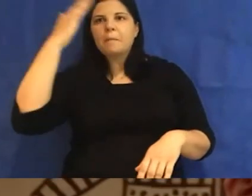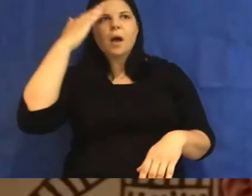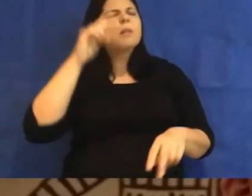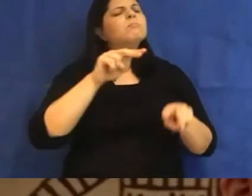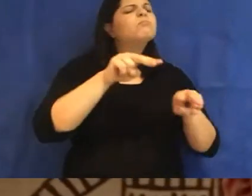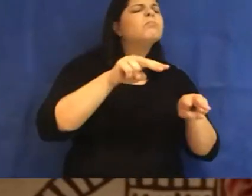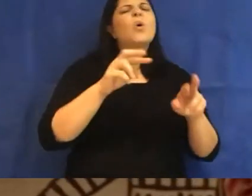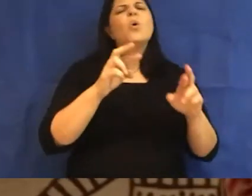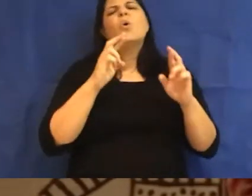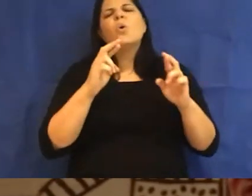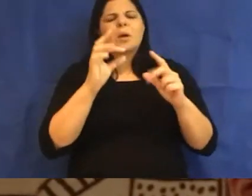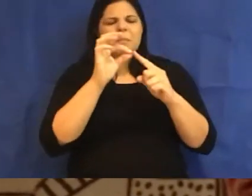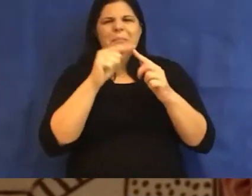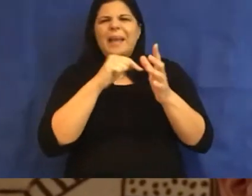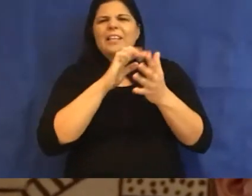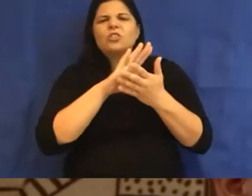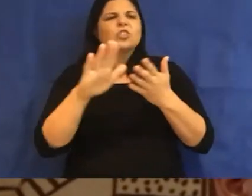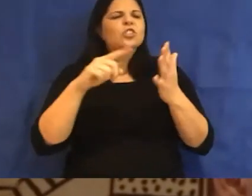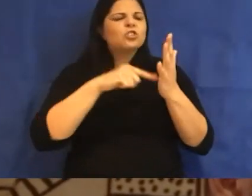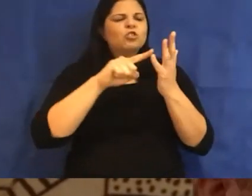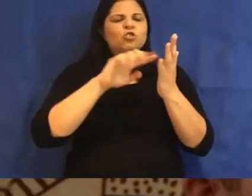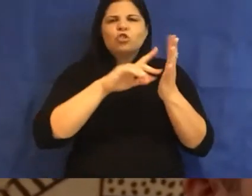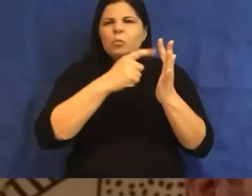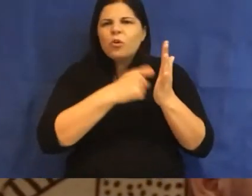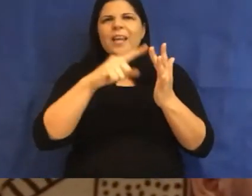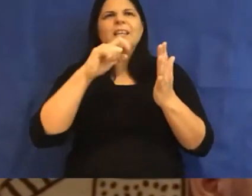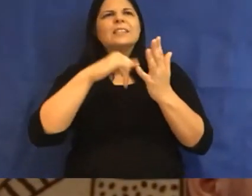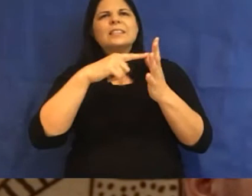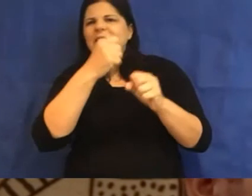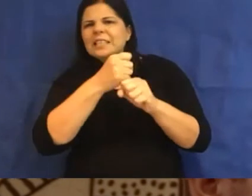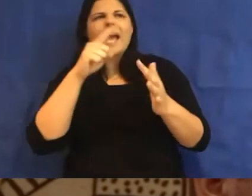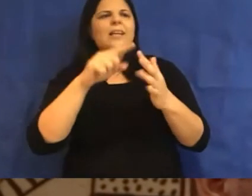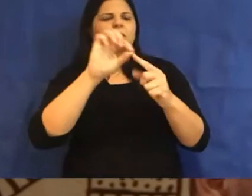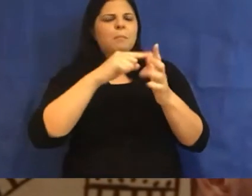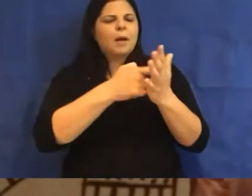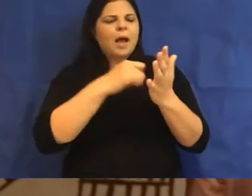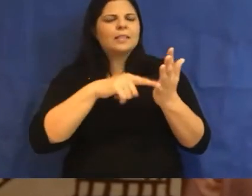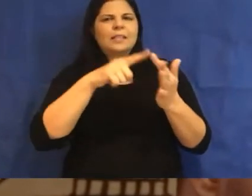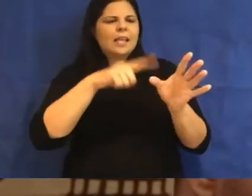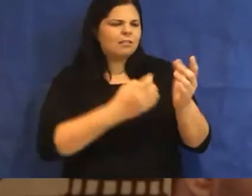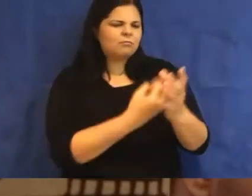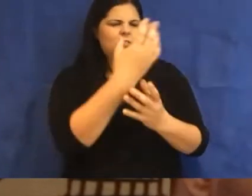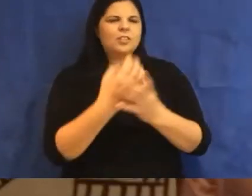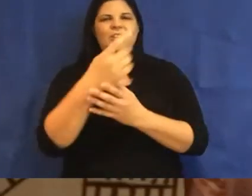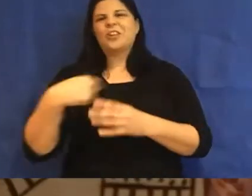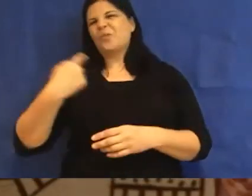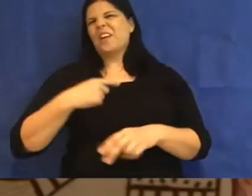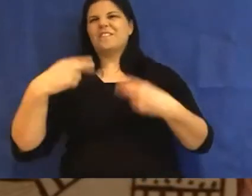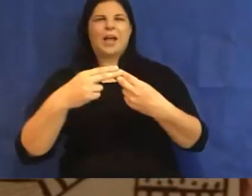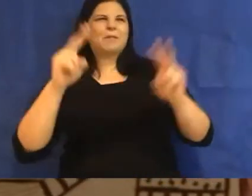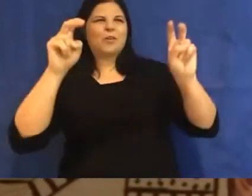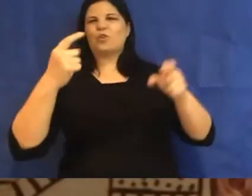Our turmeric slash sage slash parsley, the talking herb we call it in our family language, tastes like nothing.